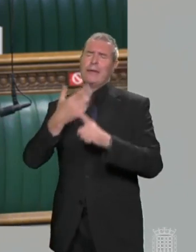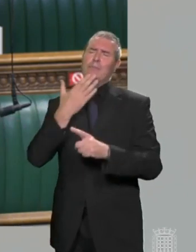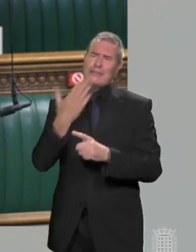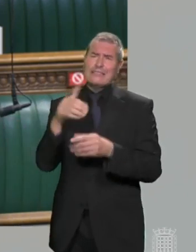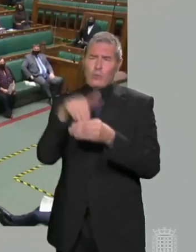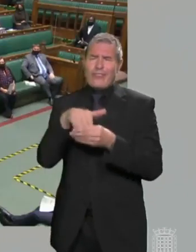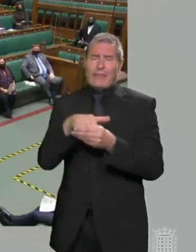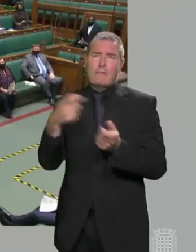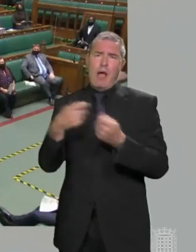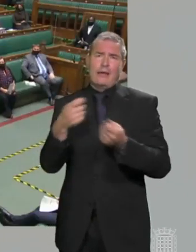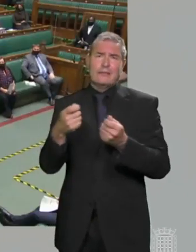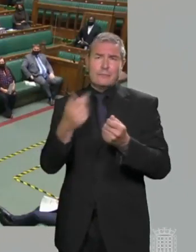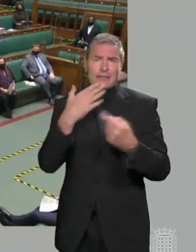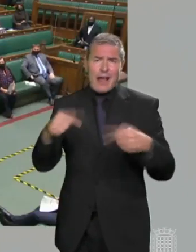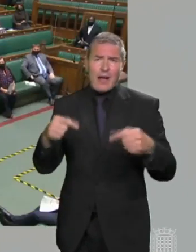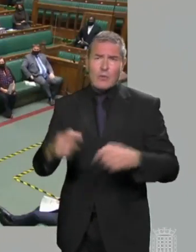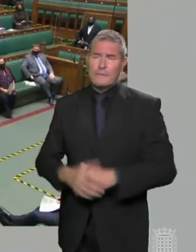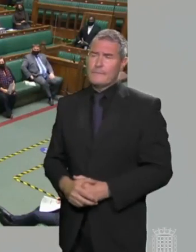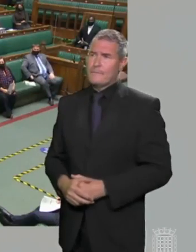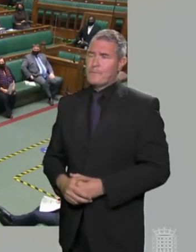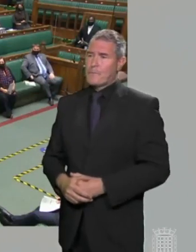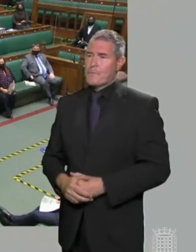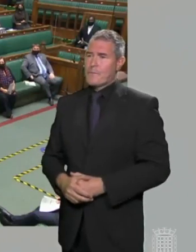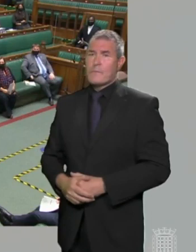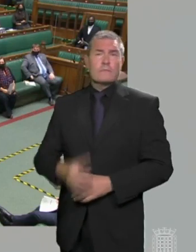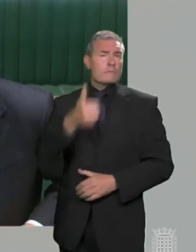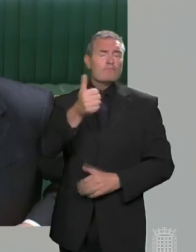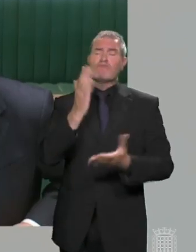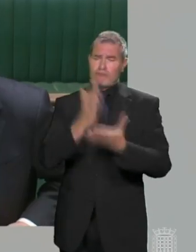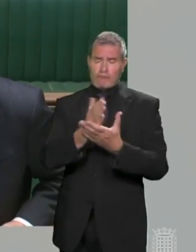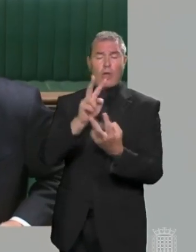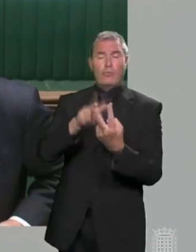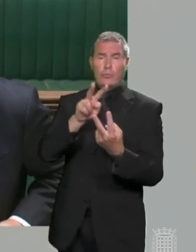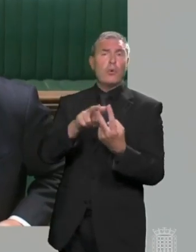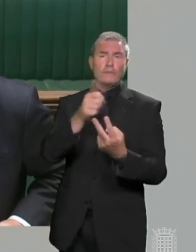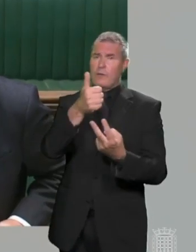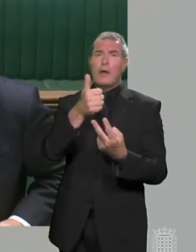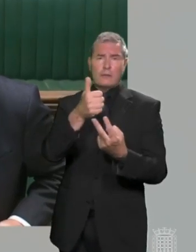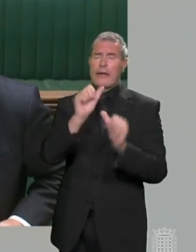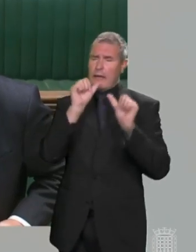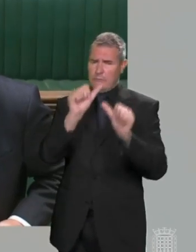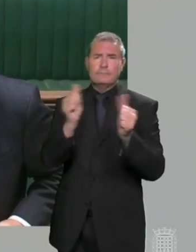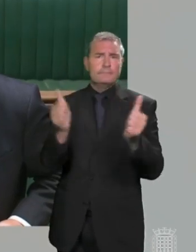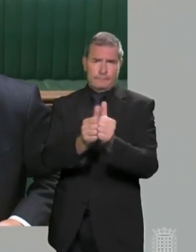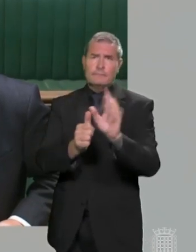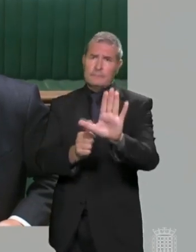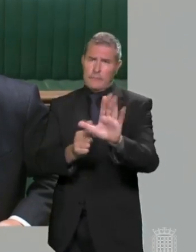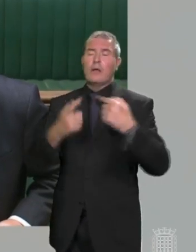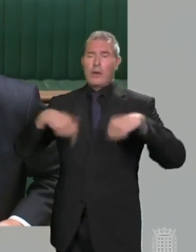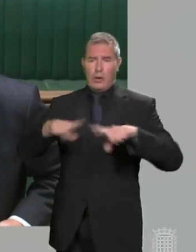market? Yes, of course, Mr Speaker. can give assurances on both those counts and I can say that unless we